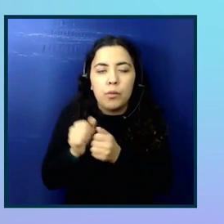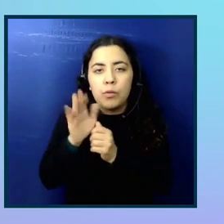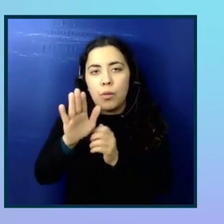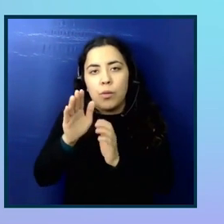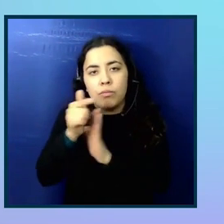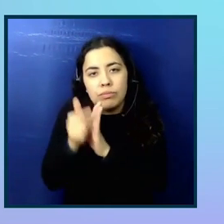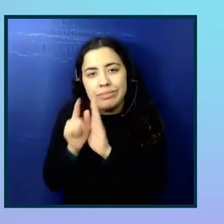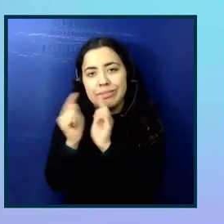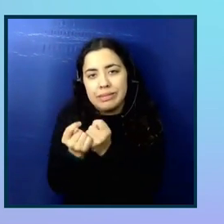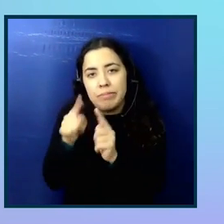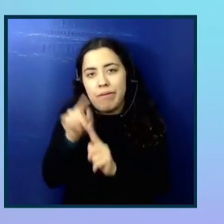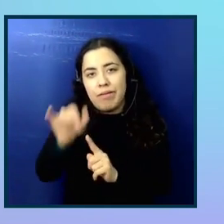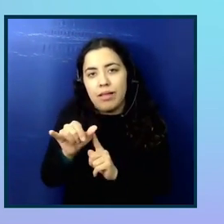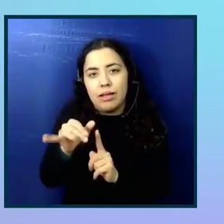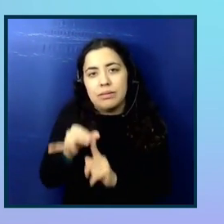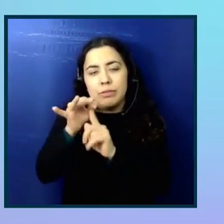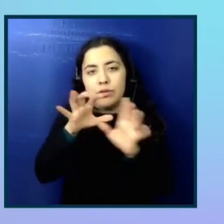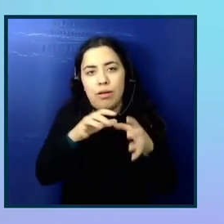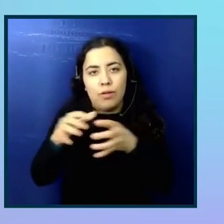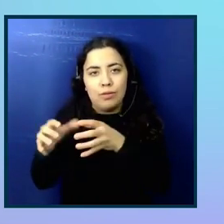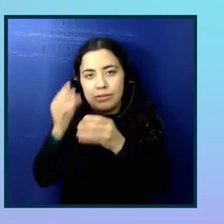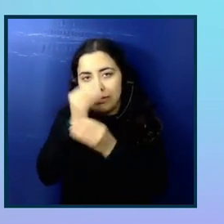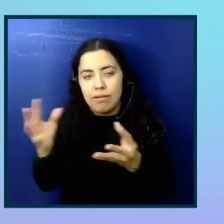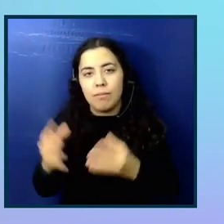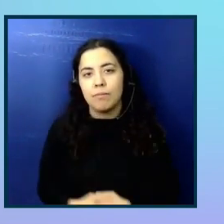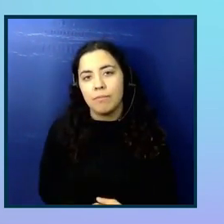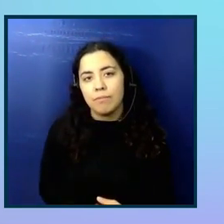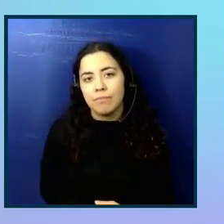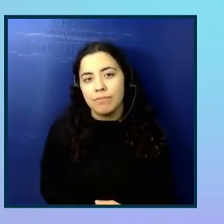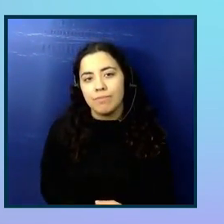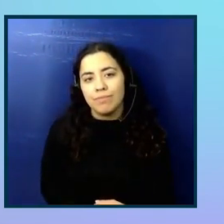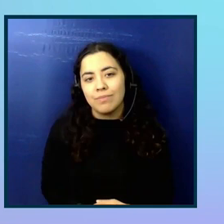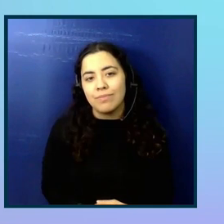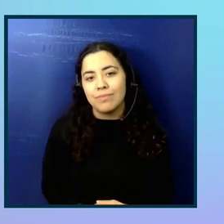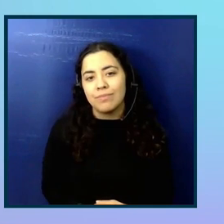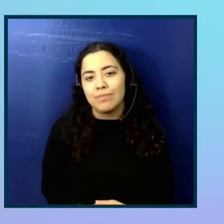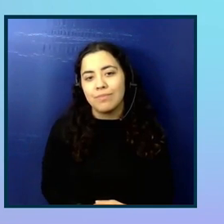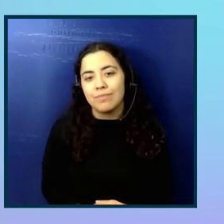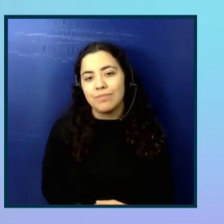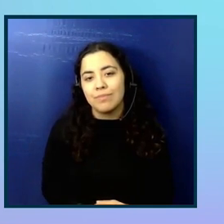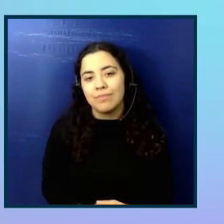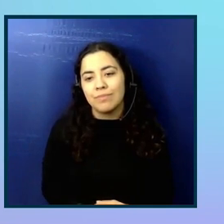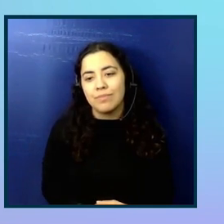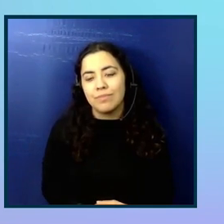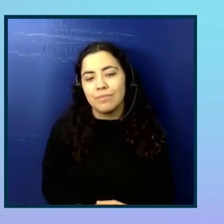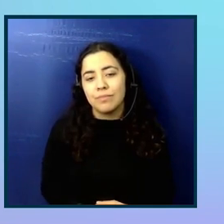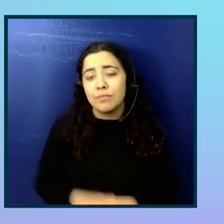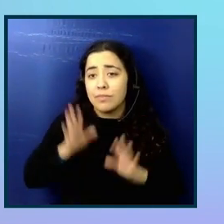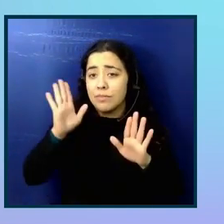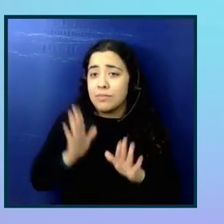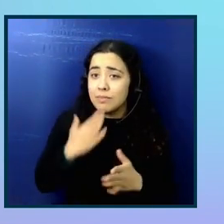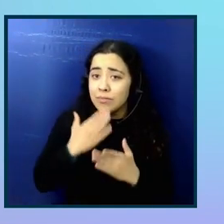team on, yeah, special category data. All right. Awesome. All right. Well, thank you so